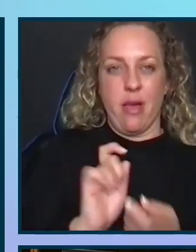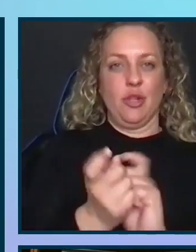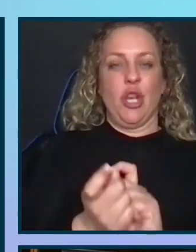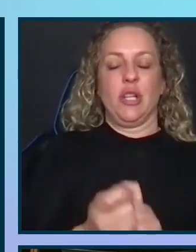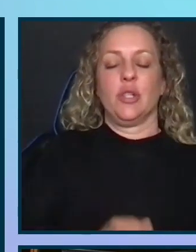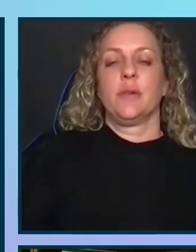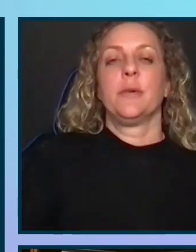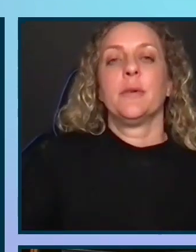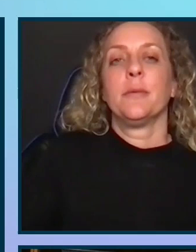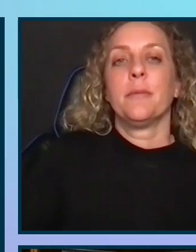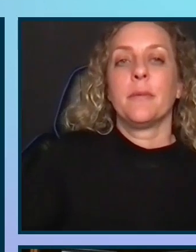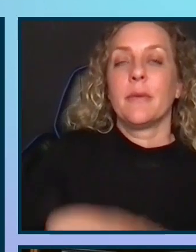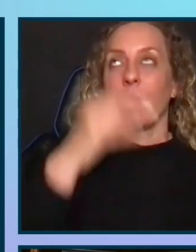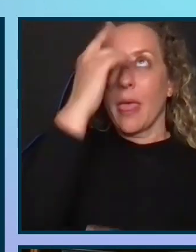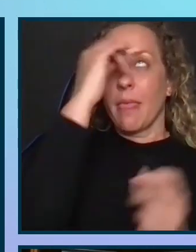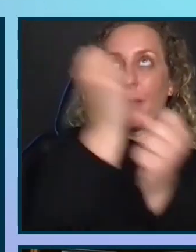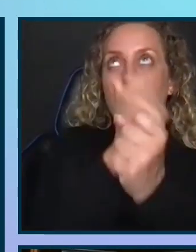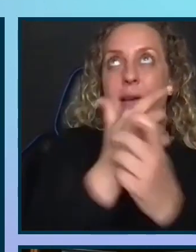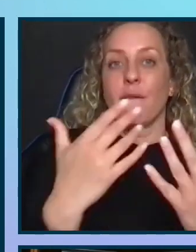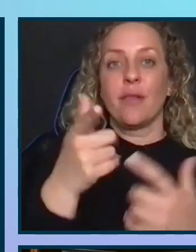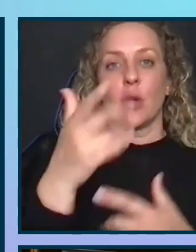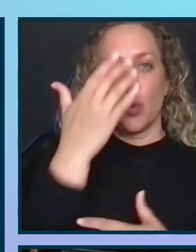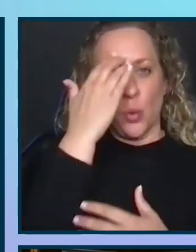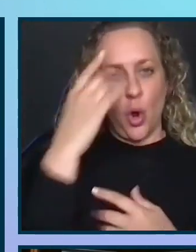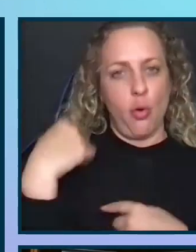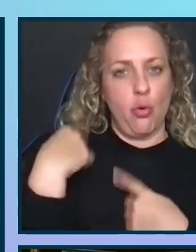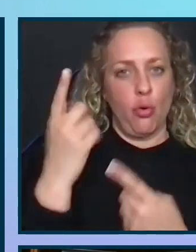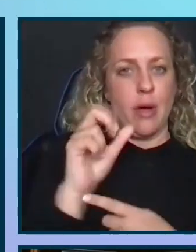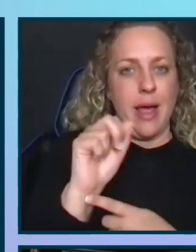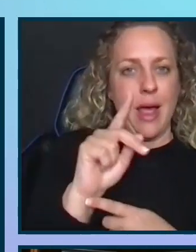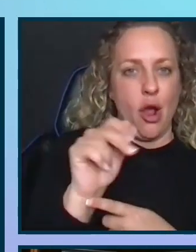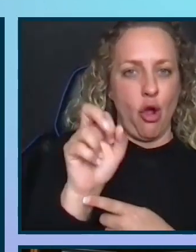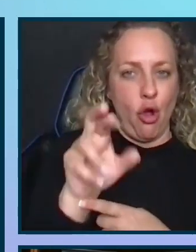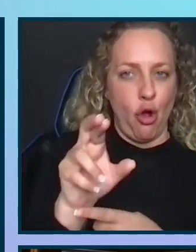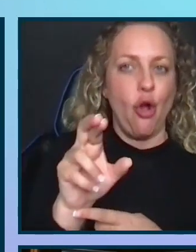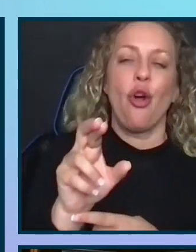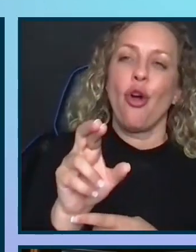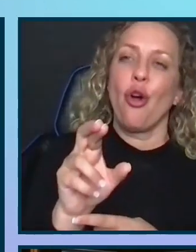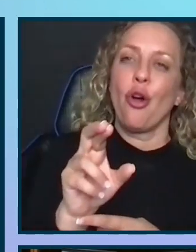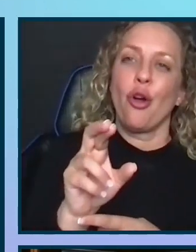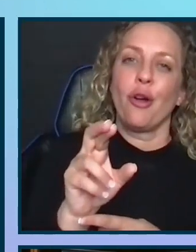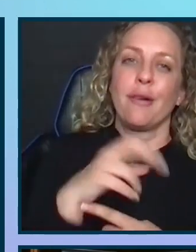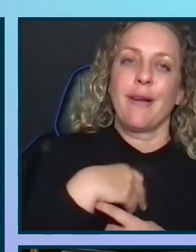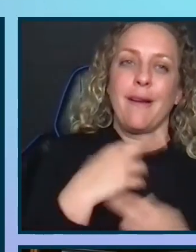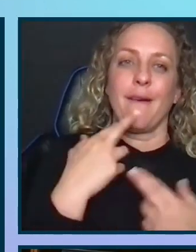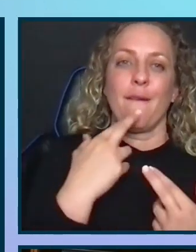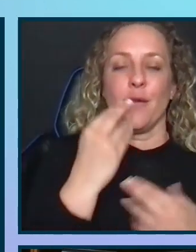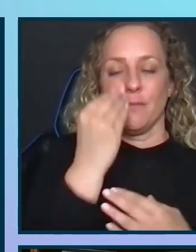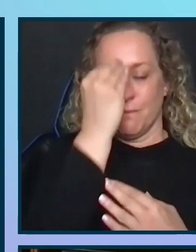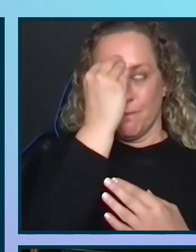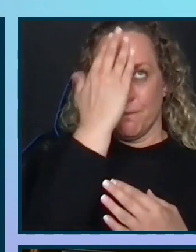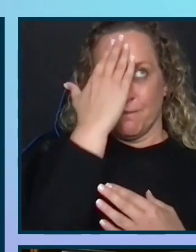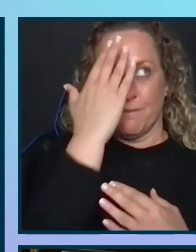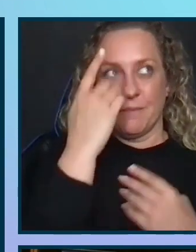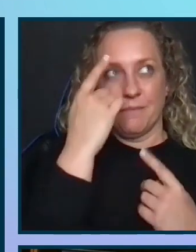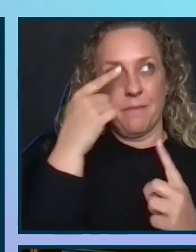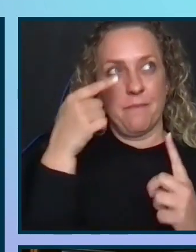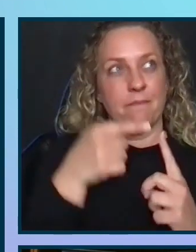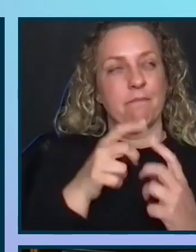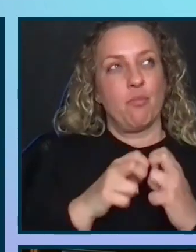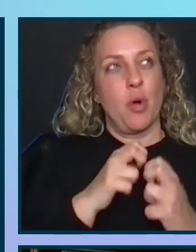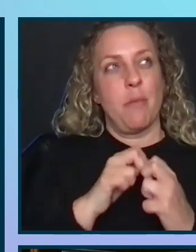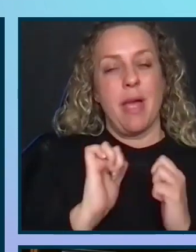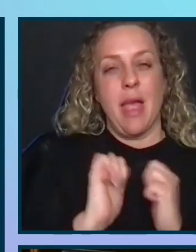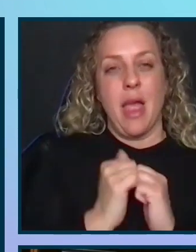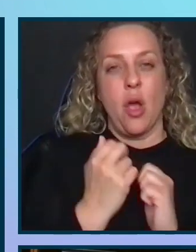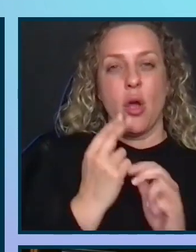I want you to think about everything you know about ADCAR and have learned today so far, hopefully that's lots, and think about this problem. How would you